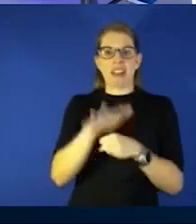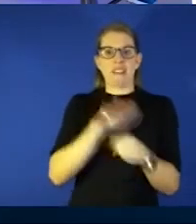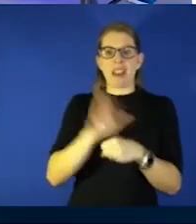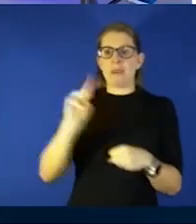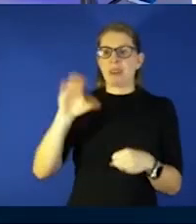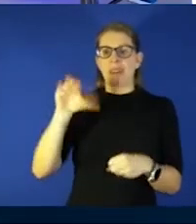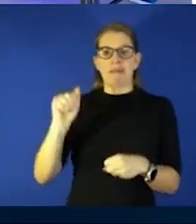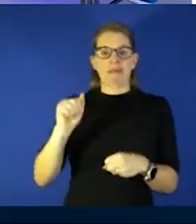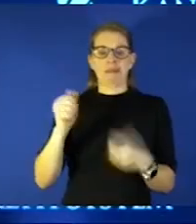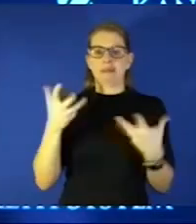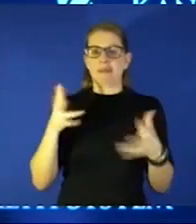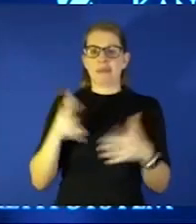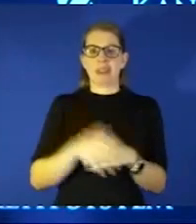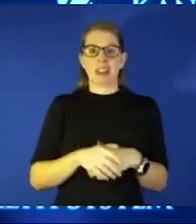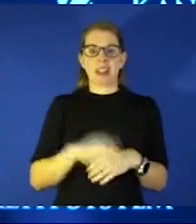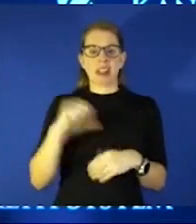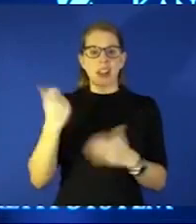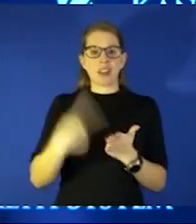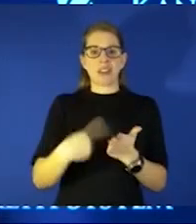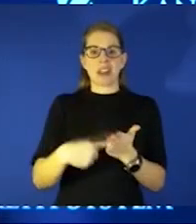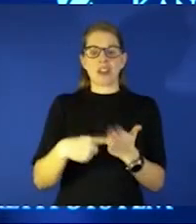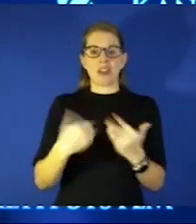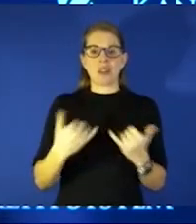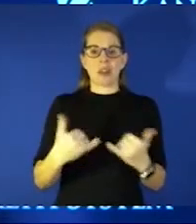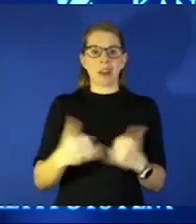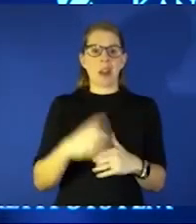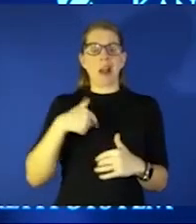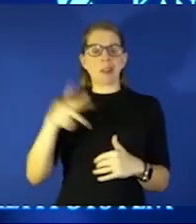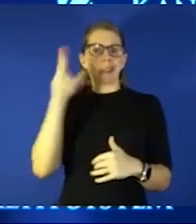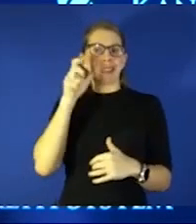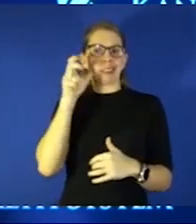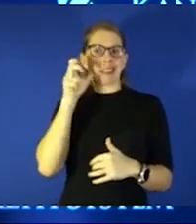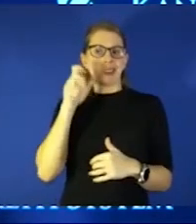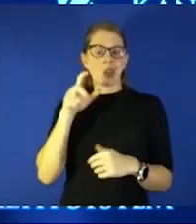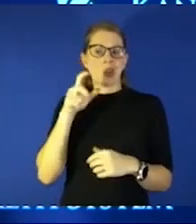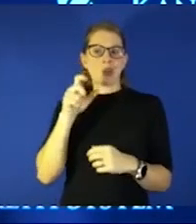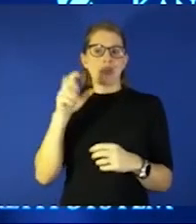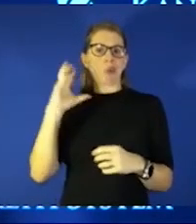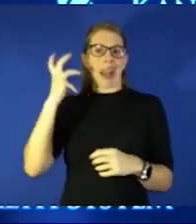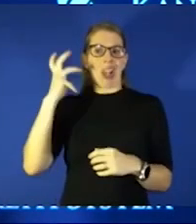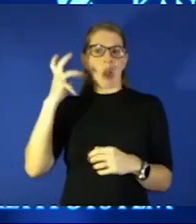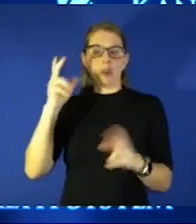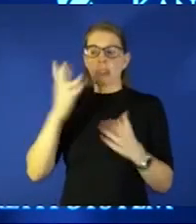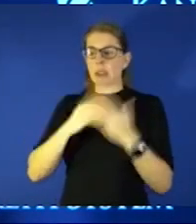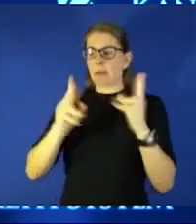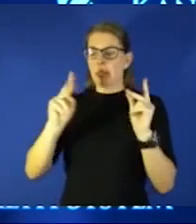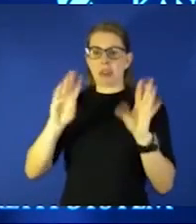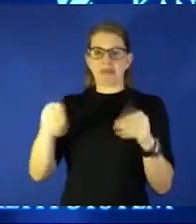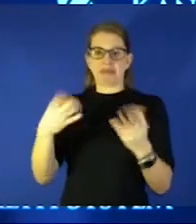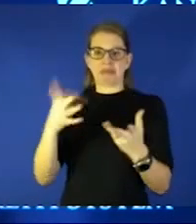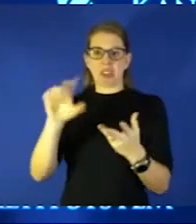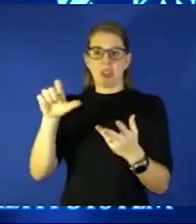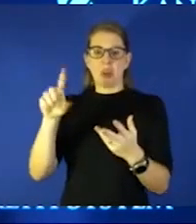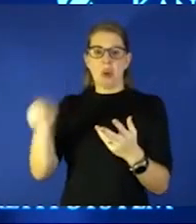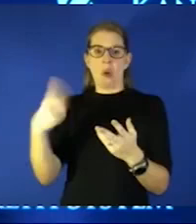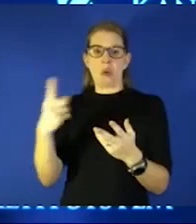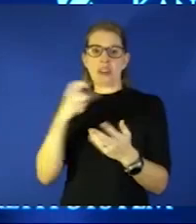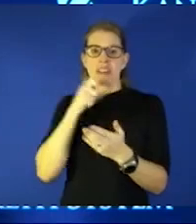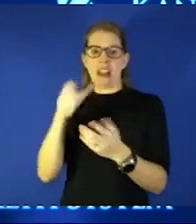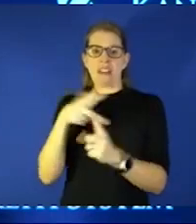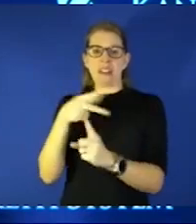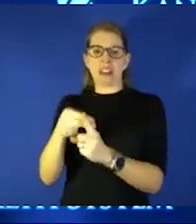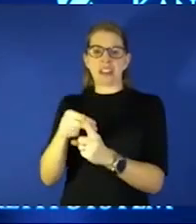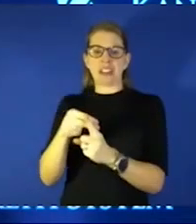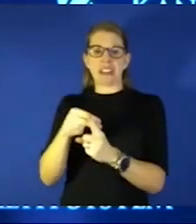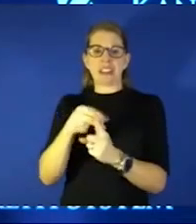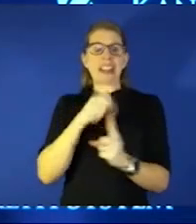that was another discussion i was listening to on the way in on the radio who do you give it to and some people are only giving it unvaccinated and not to the vaccine which makes me feel a little funny